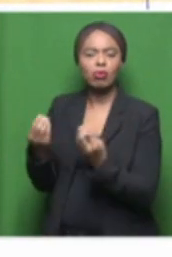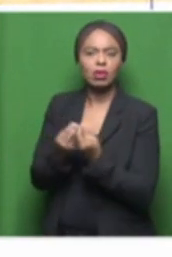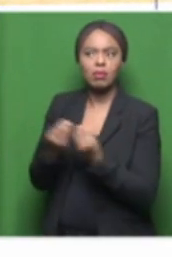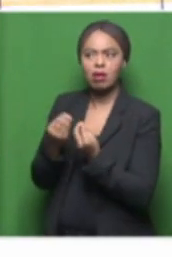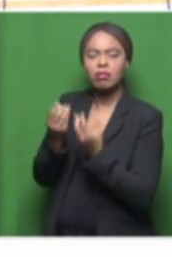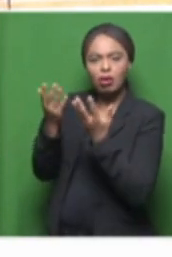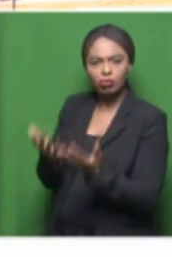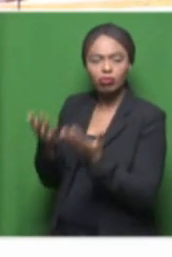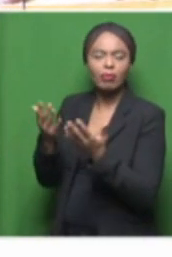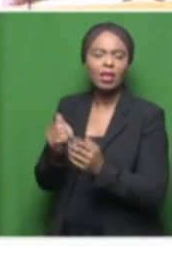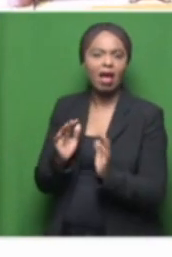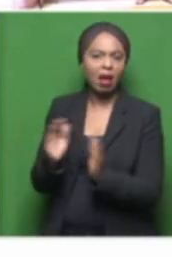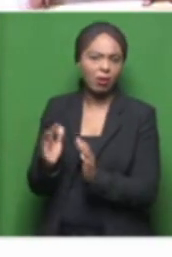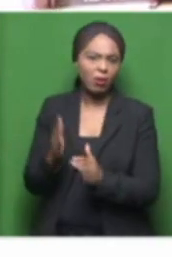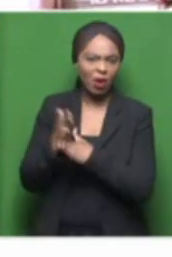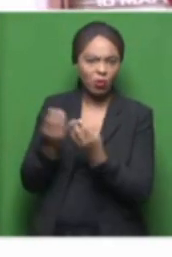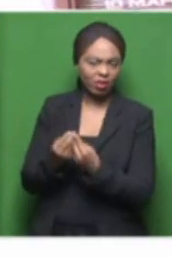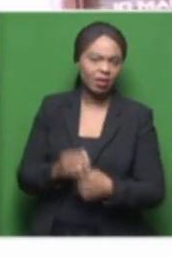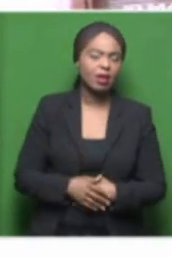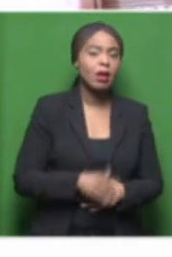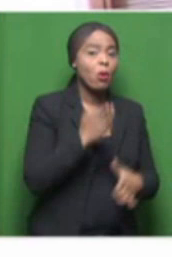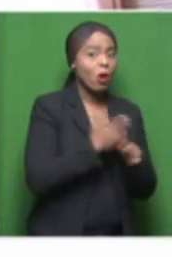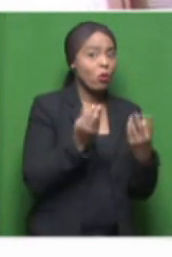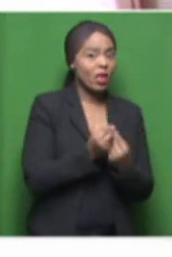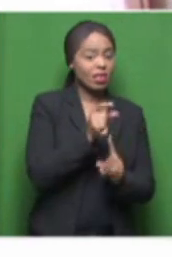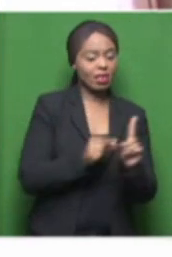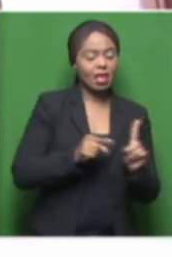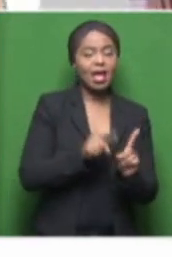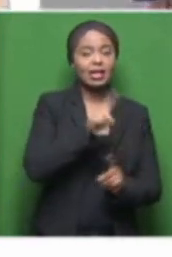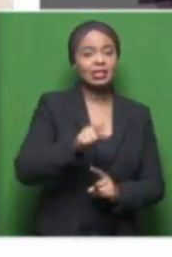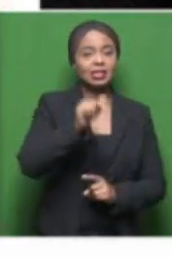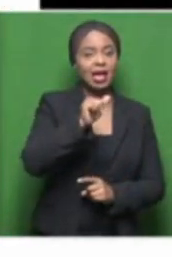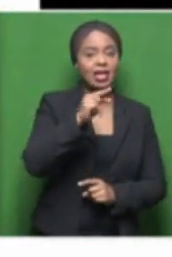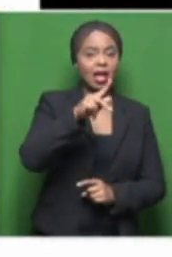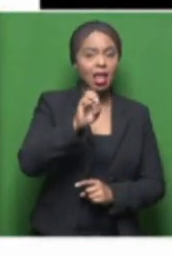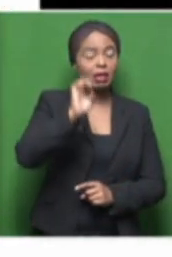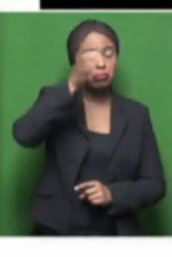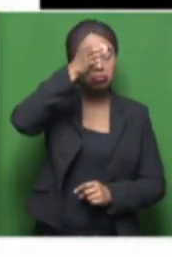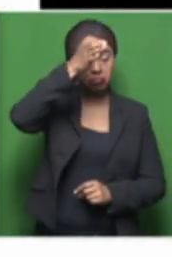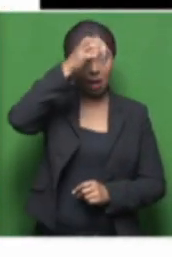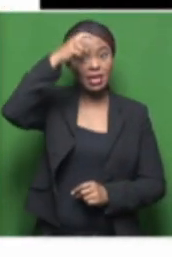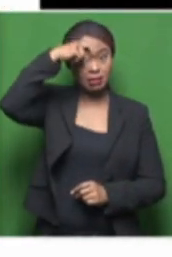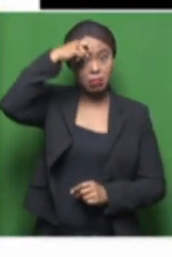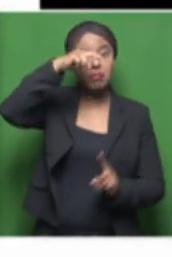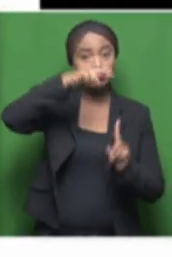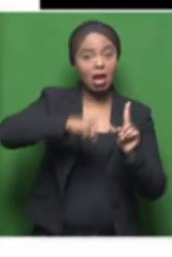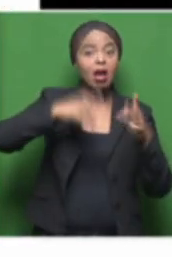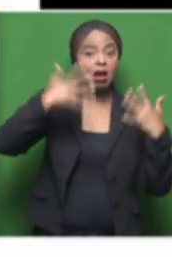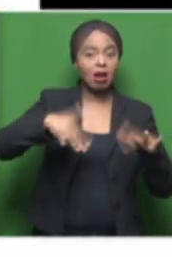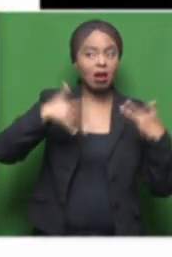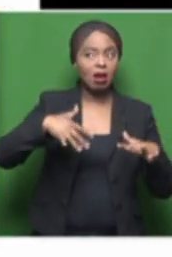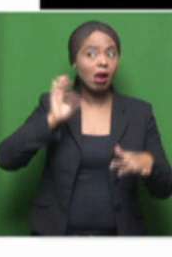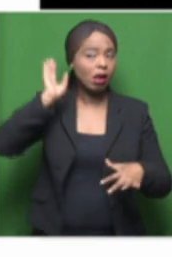Working with Zanele has been amazing. She is smart. She's got a good listening ear.